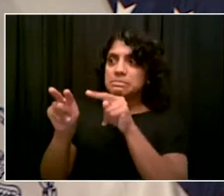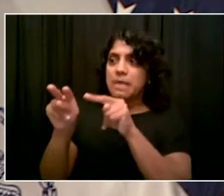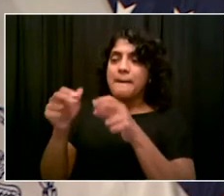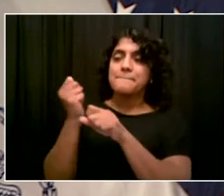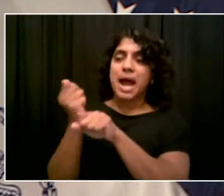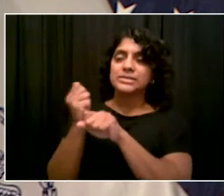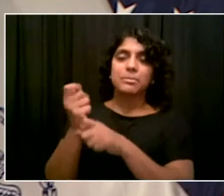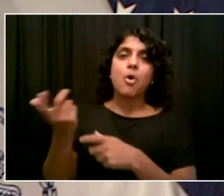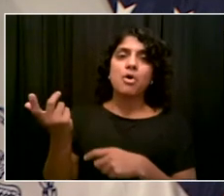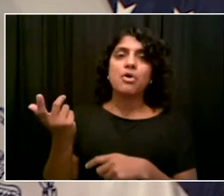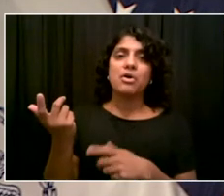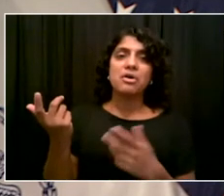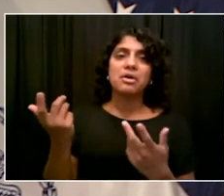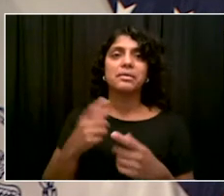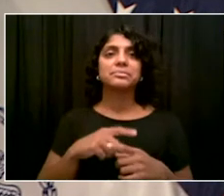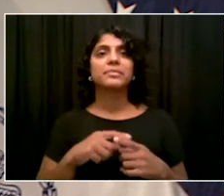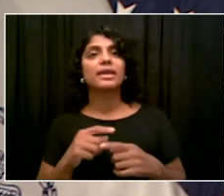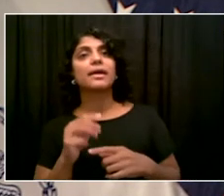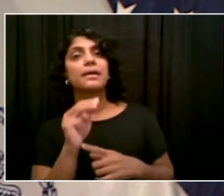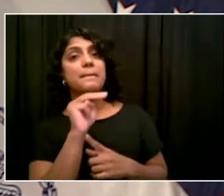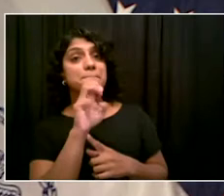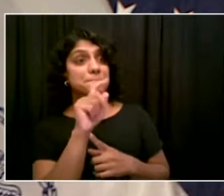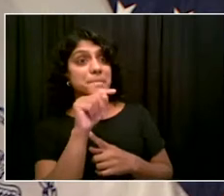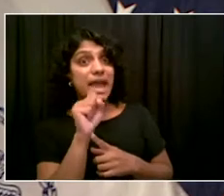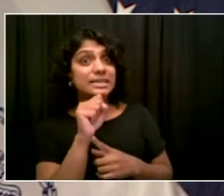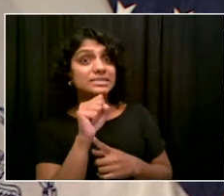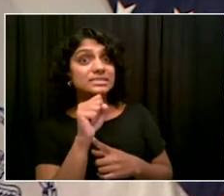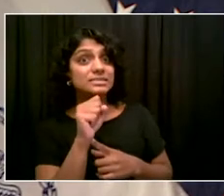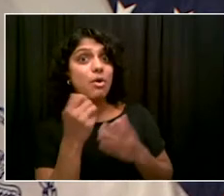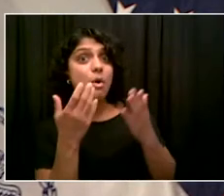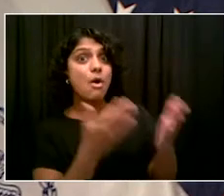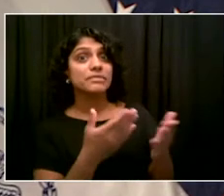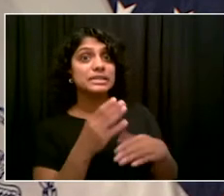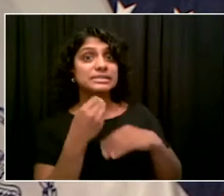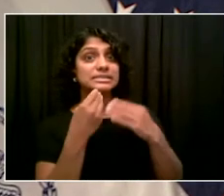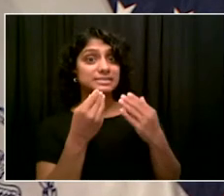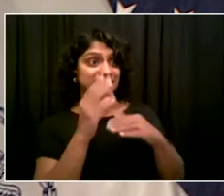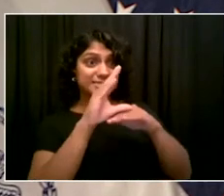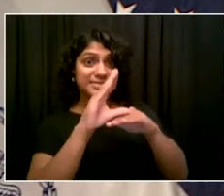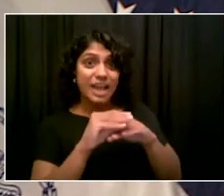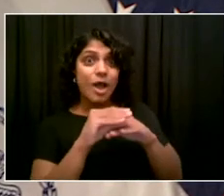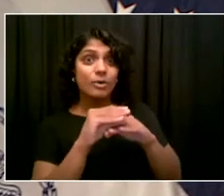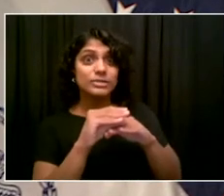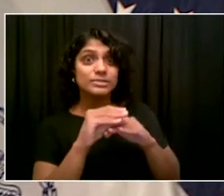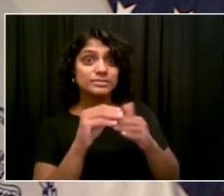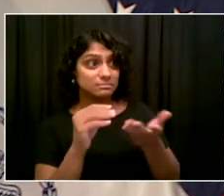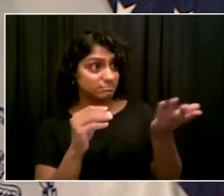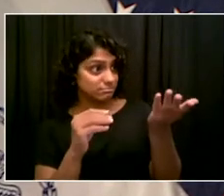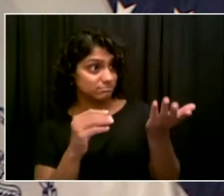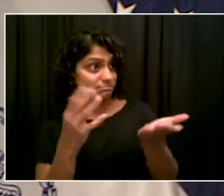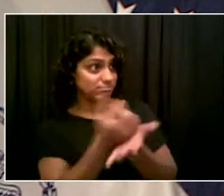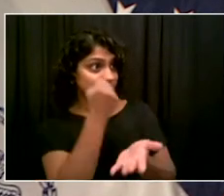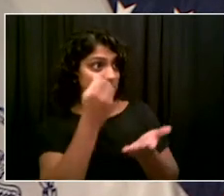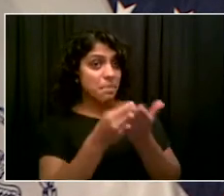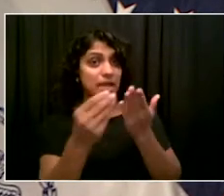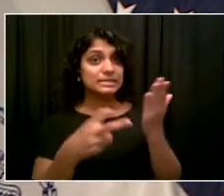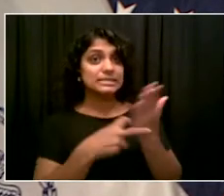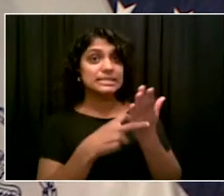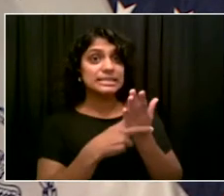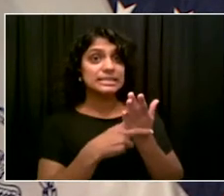Mets offered an 80% discount on upcoming tickets. So I scooped up a lot of tickets yesterday. Very good. Wise man, Gersh.